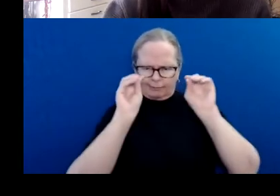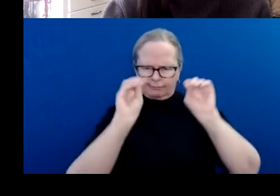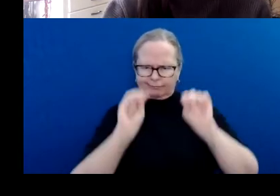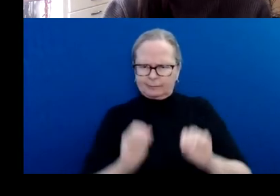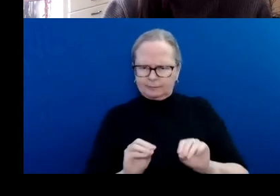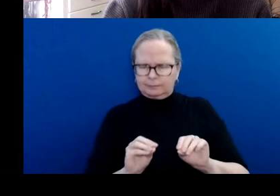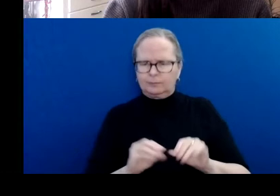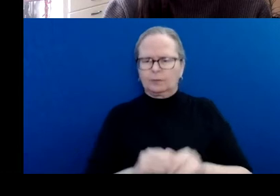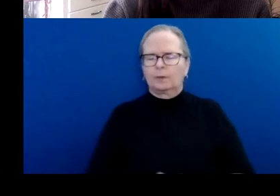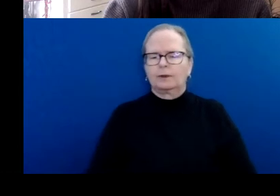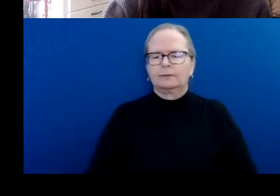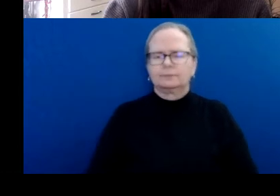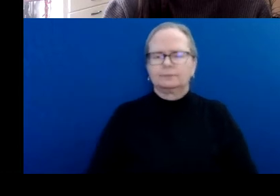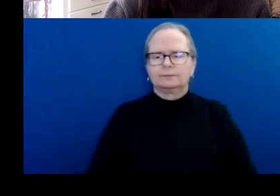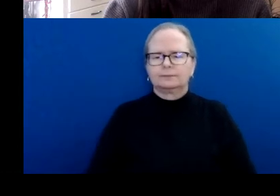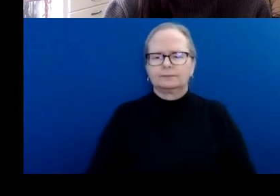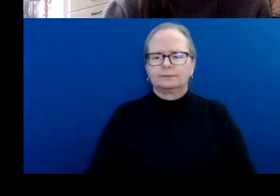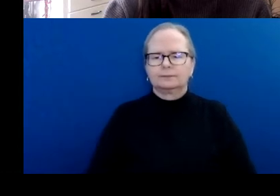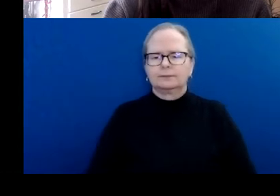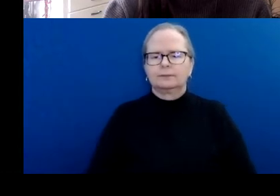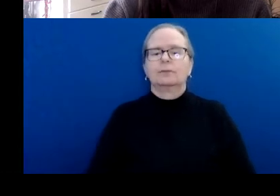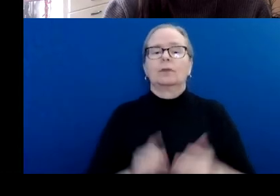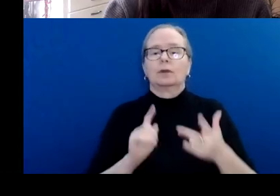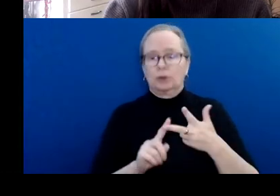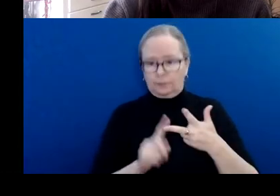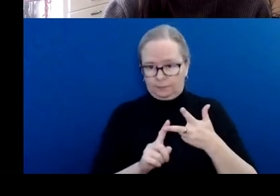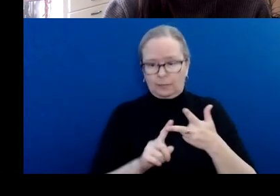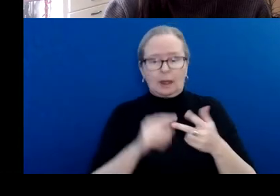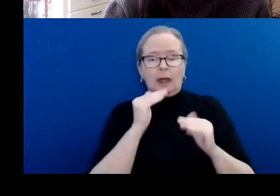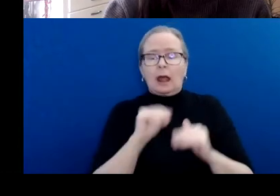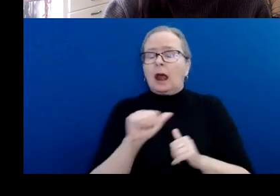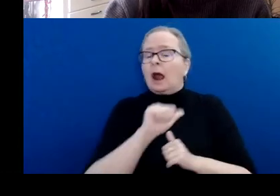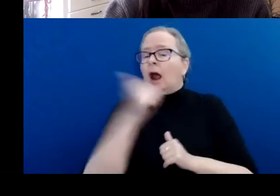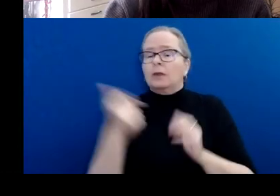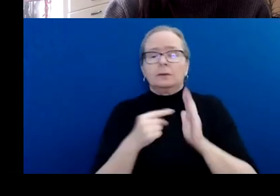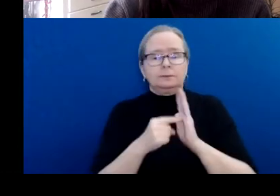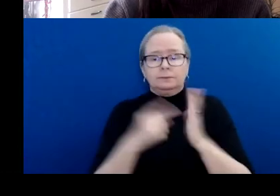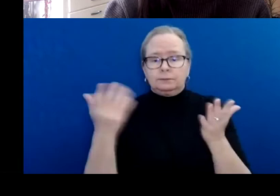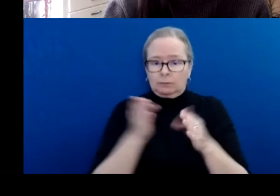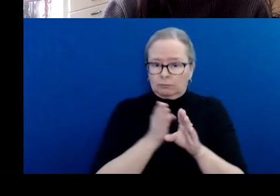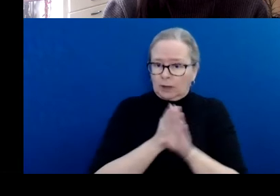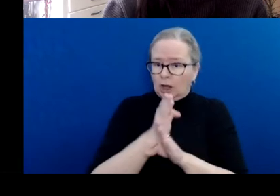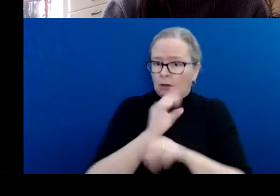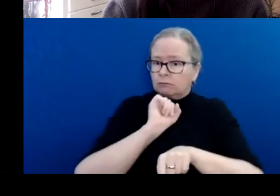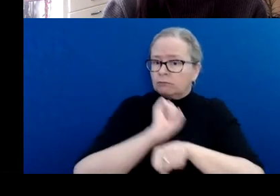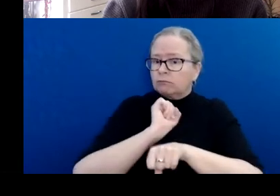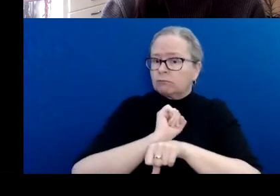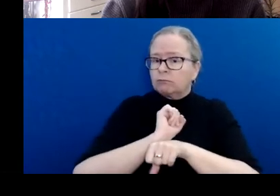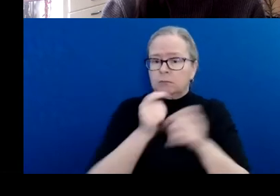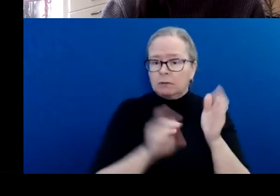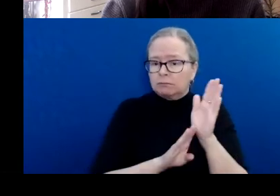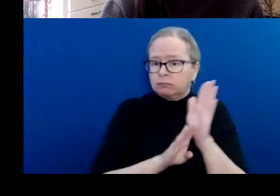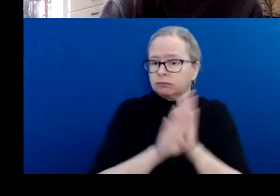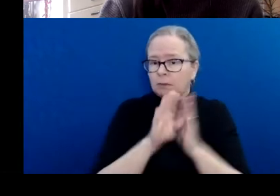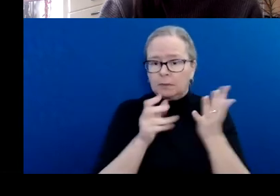Career development activities could include the development of platforms to share and sell your